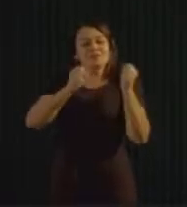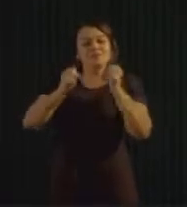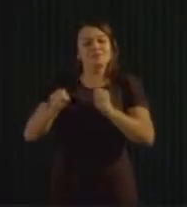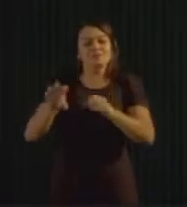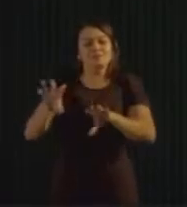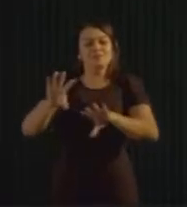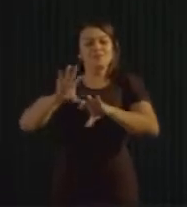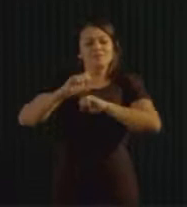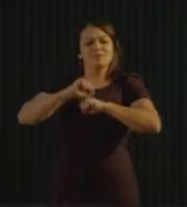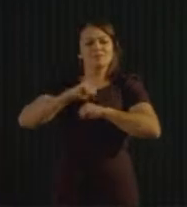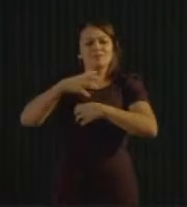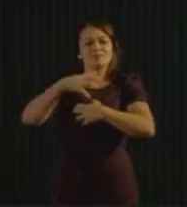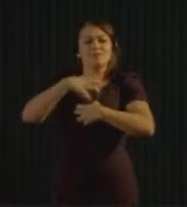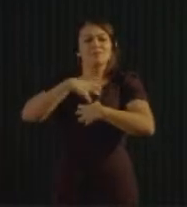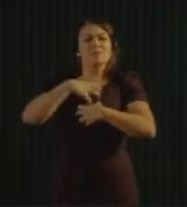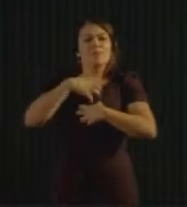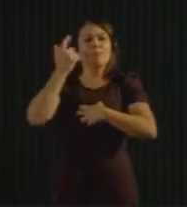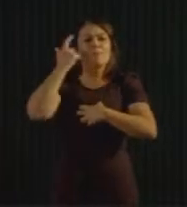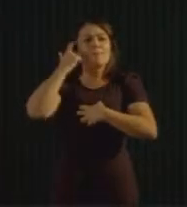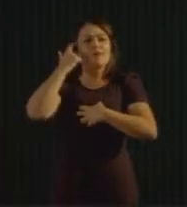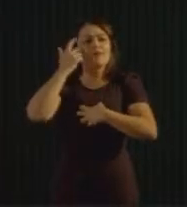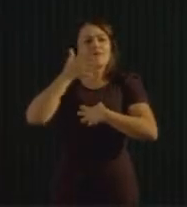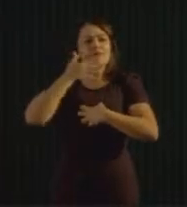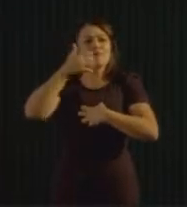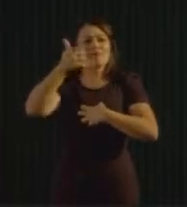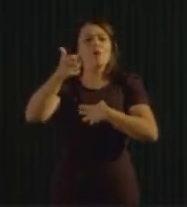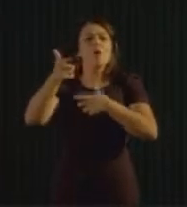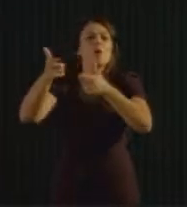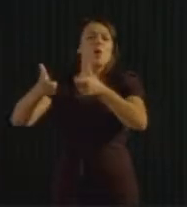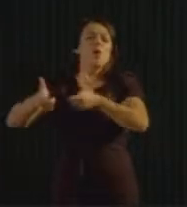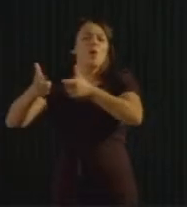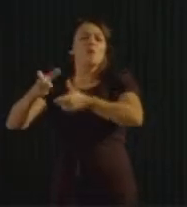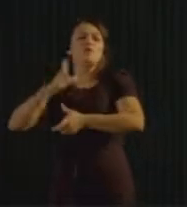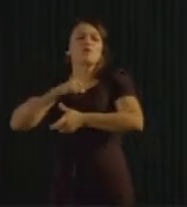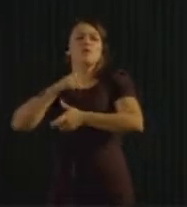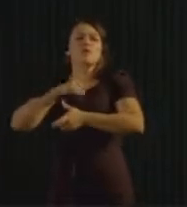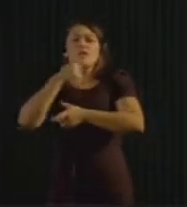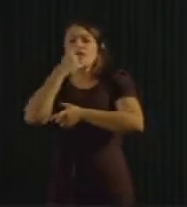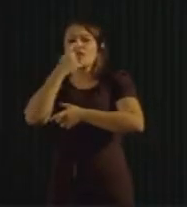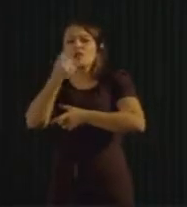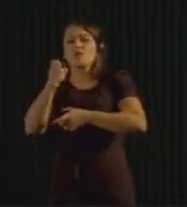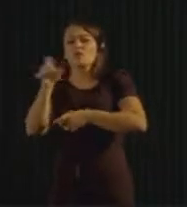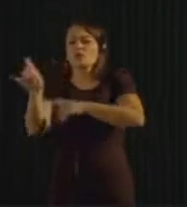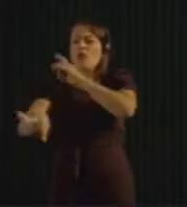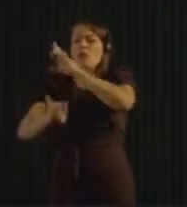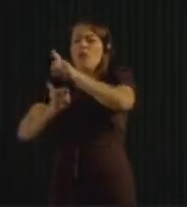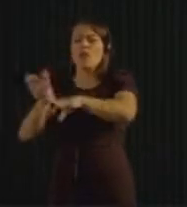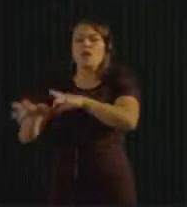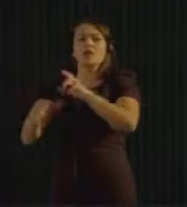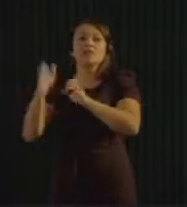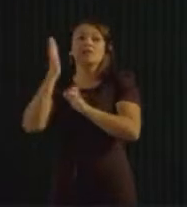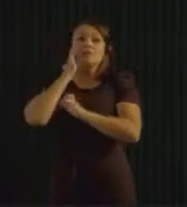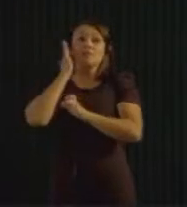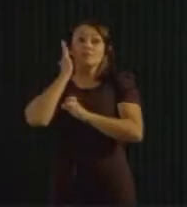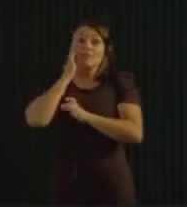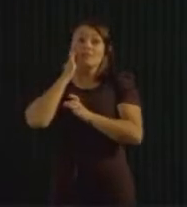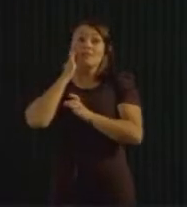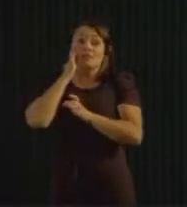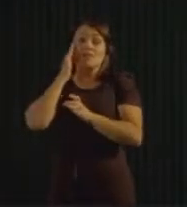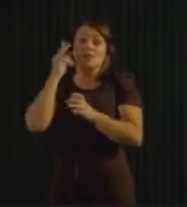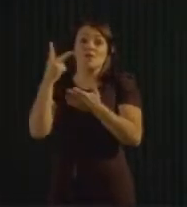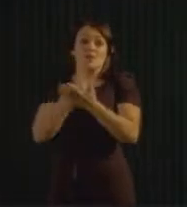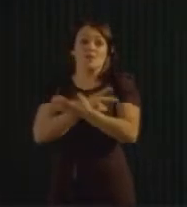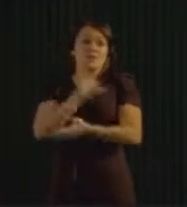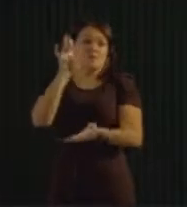and you can do the brand order to see where is the waste coming from, who's been producing it and so on. There's a lot of information to read about